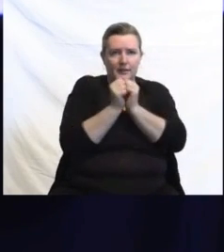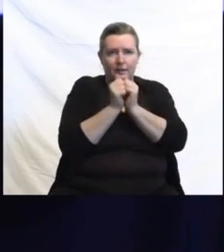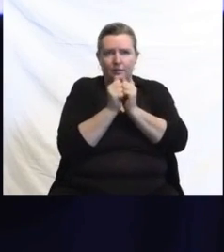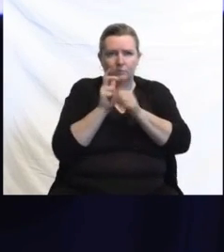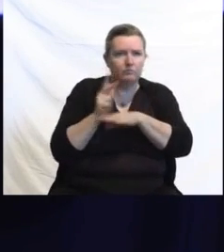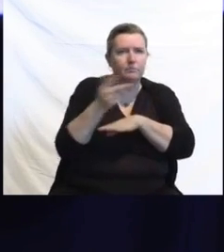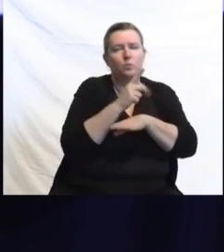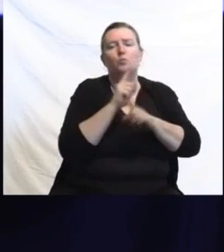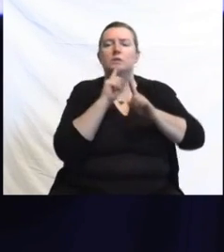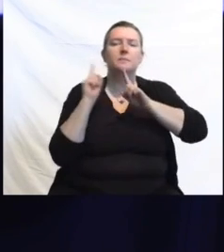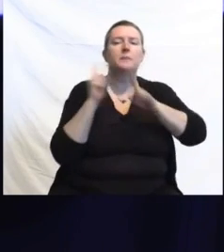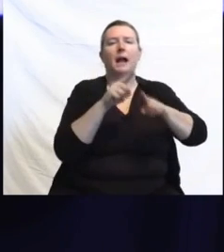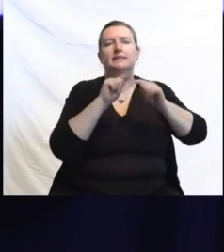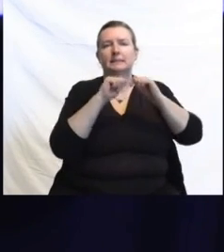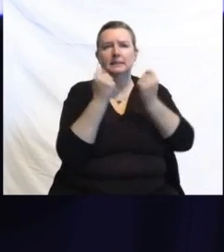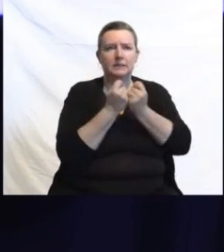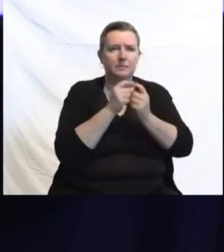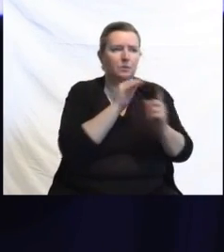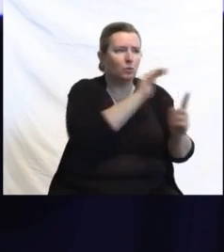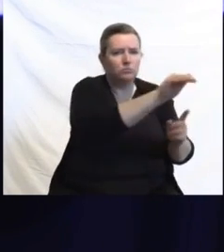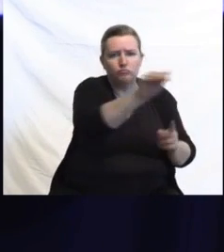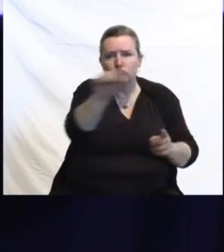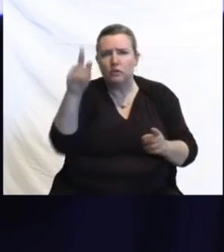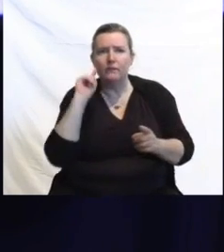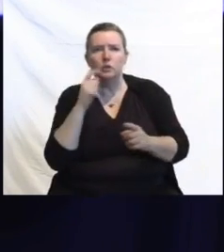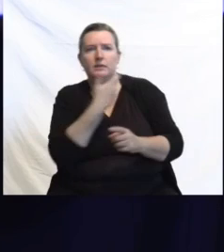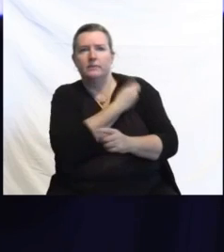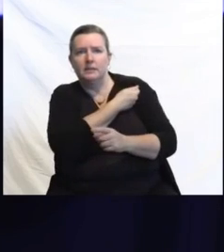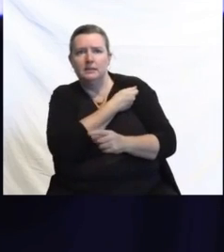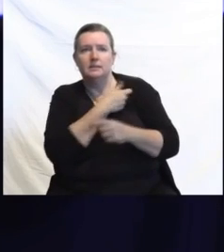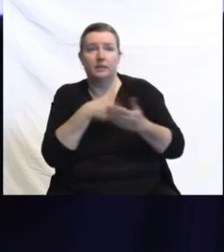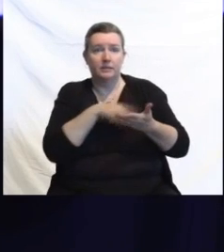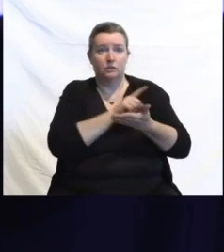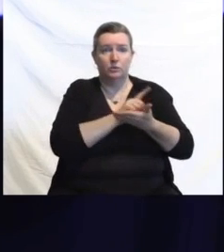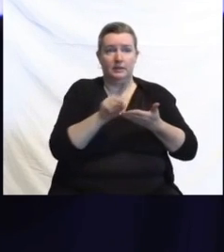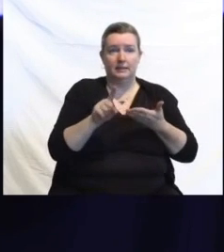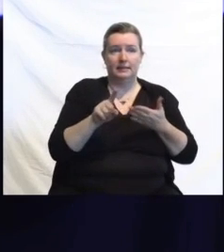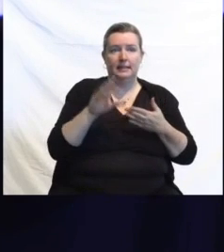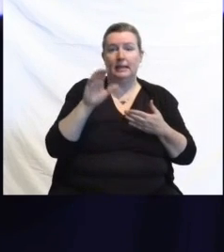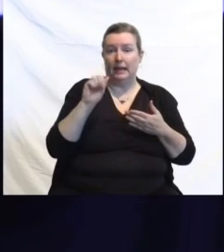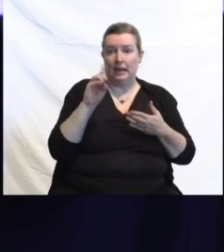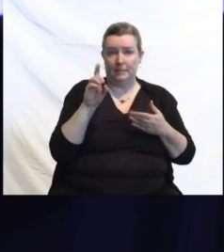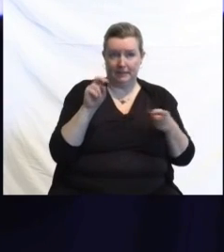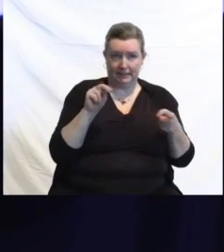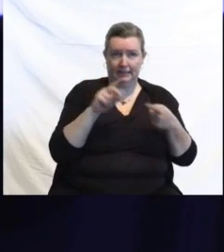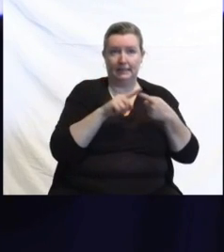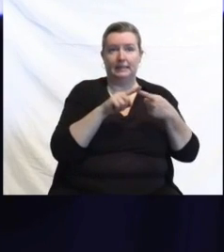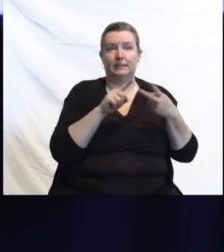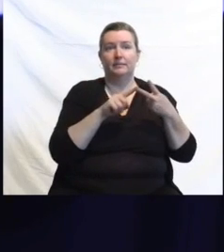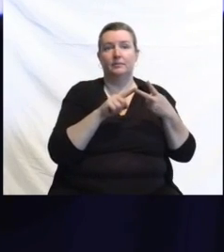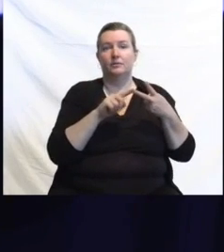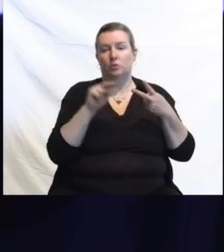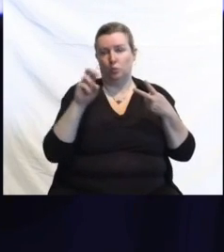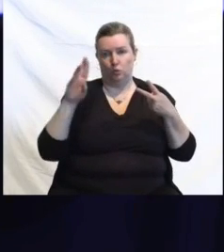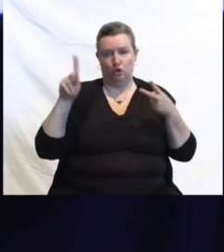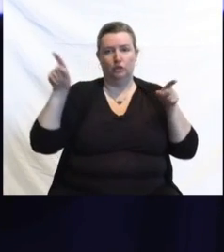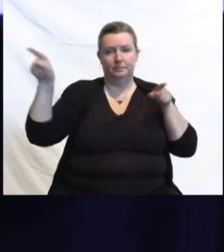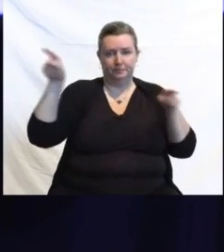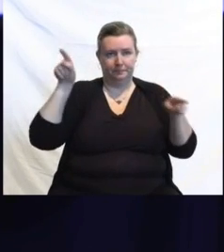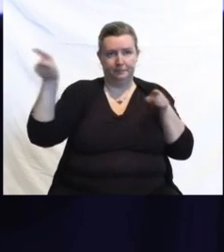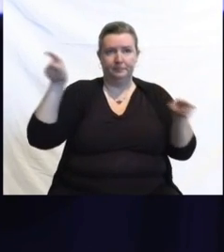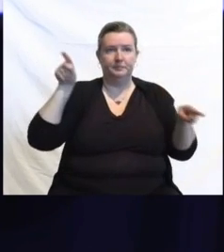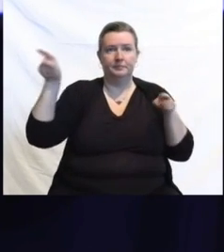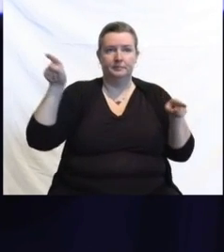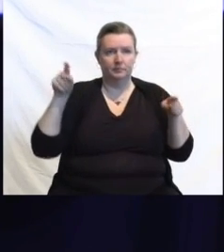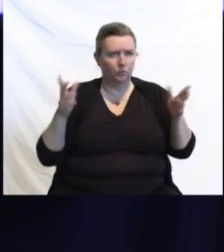state. This week, those response teams are in Camden and in Newark. We promote those locally as locations and